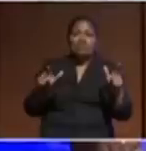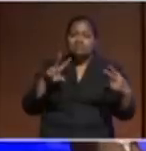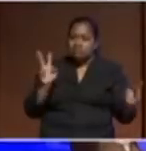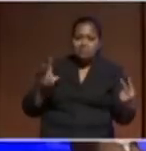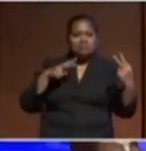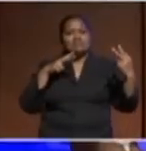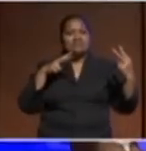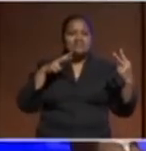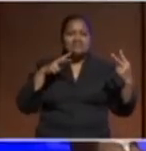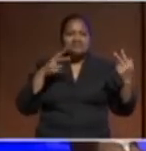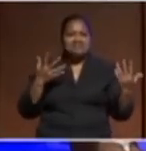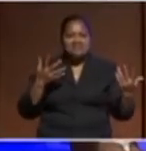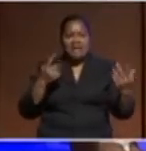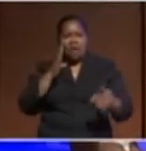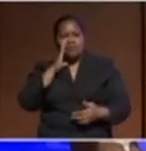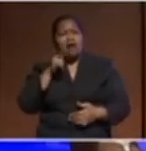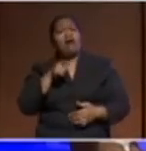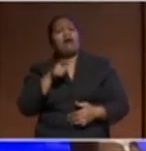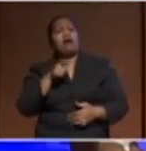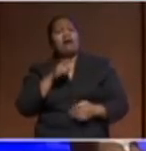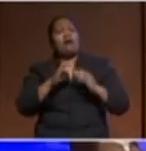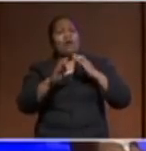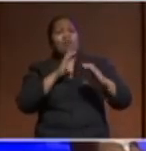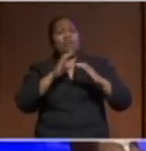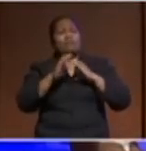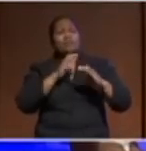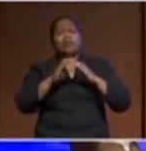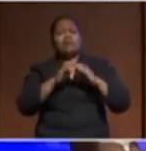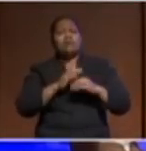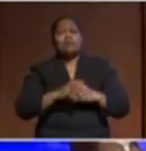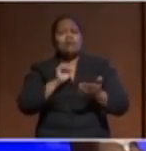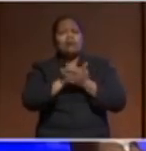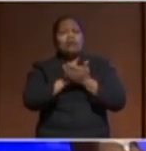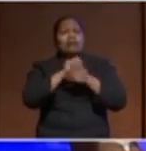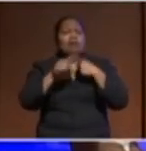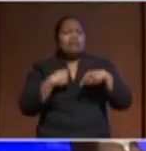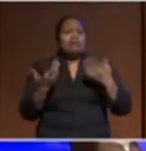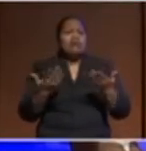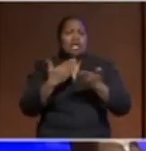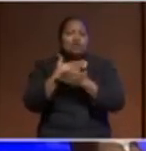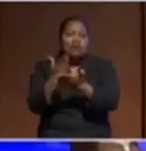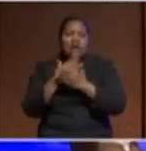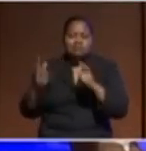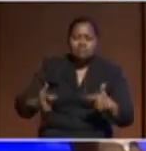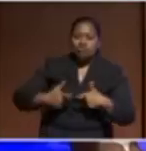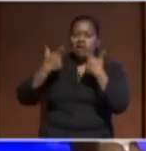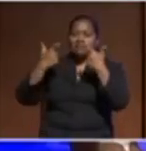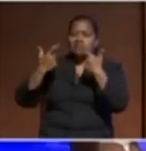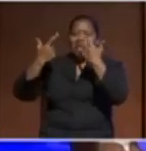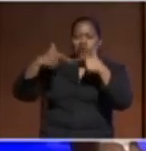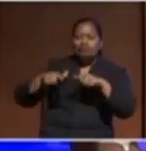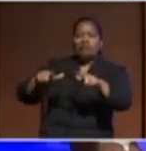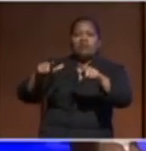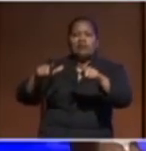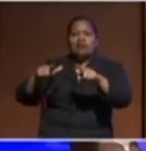just saw and that communicated so much about the shared challenges and the shared journeys that they must have gone through